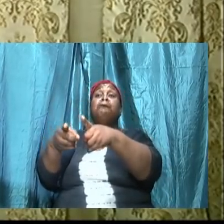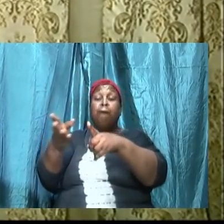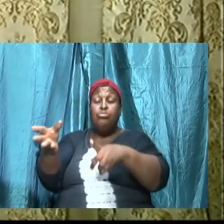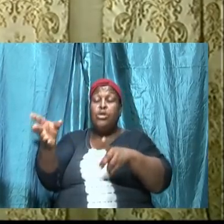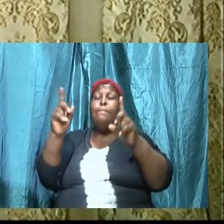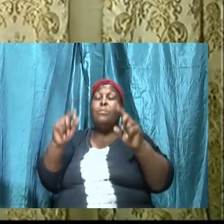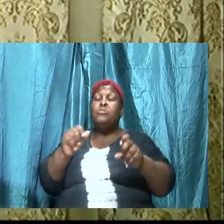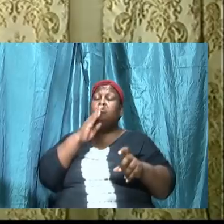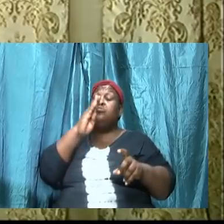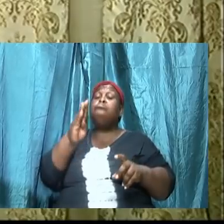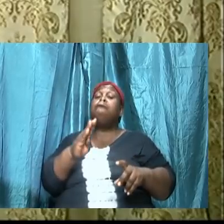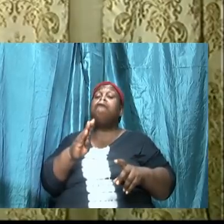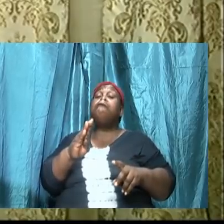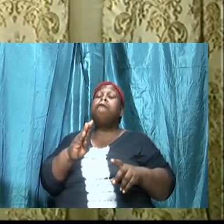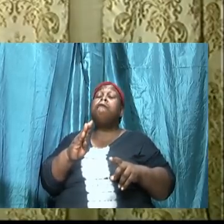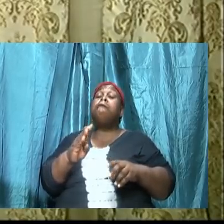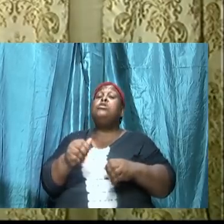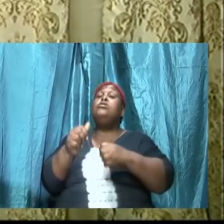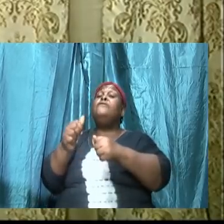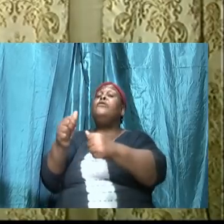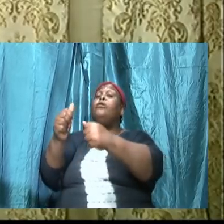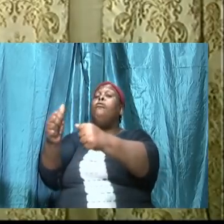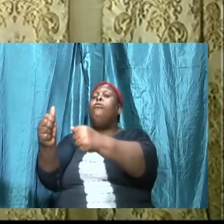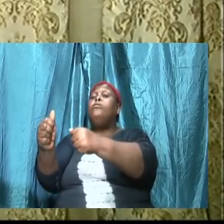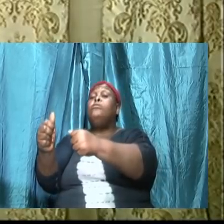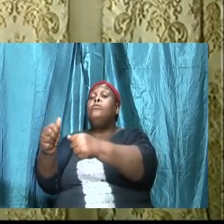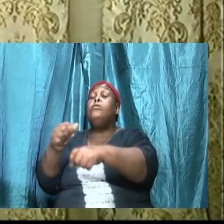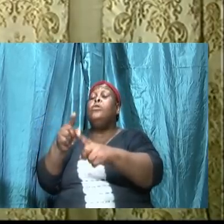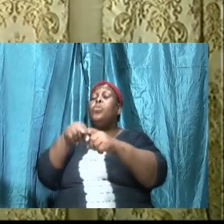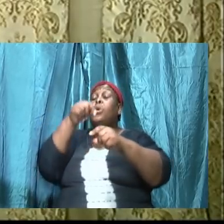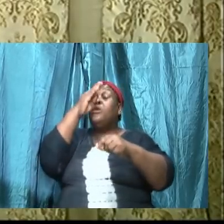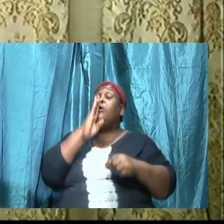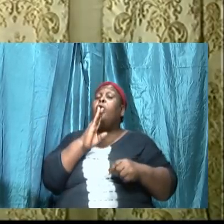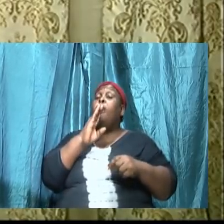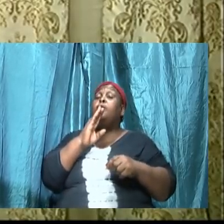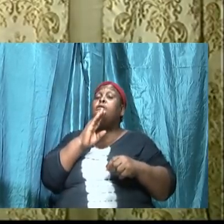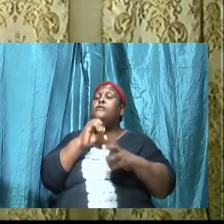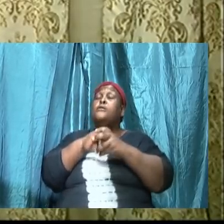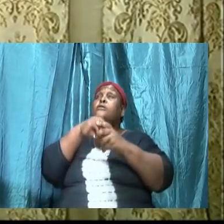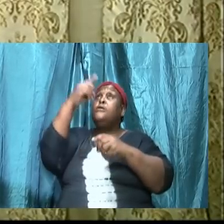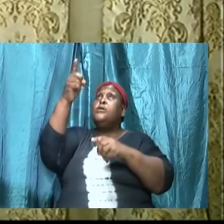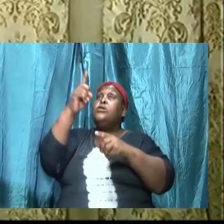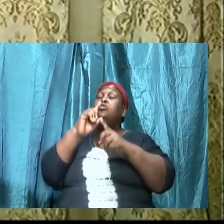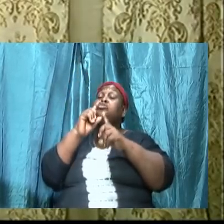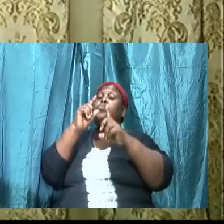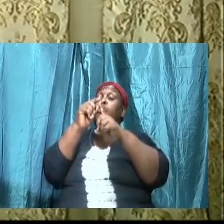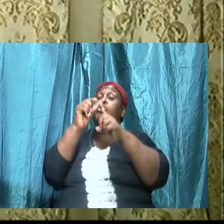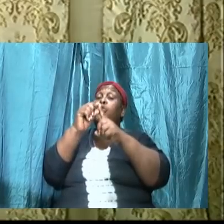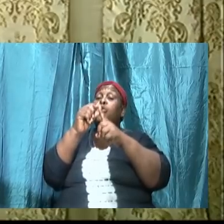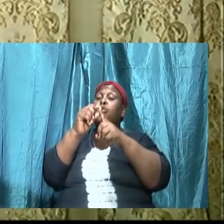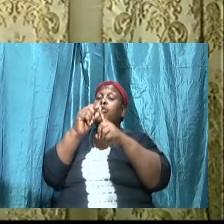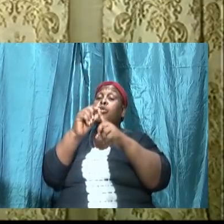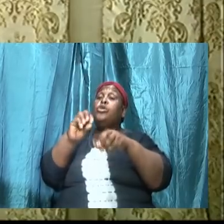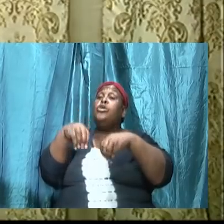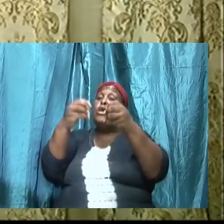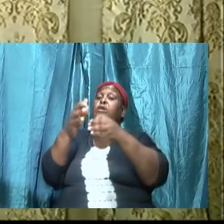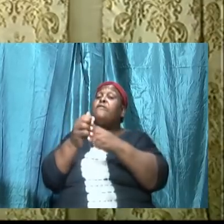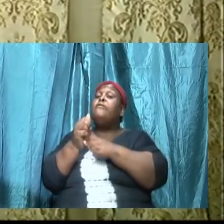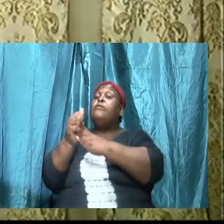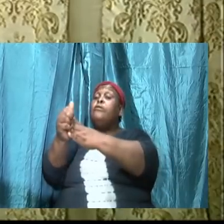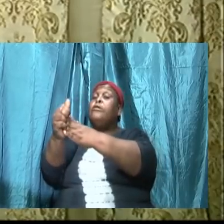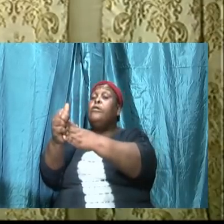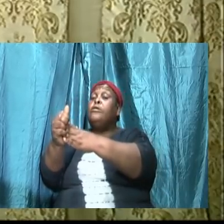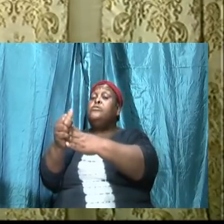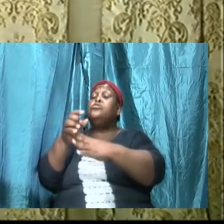be followed. Yes? When God in his word gives us guidance we must walk